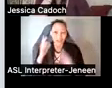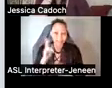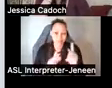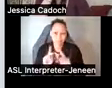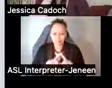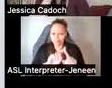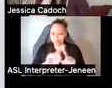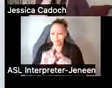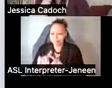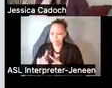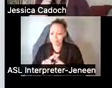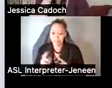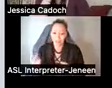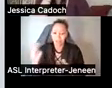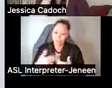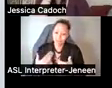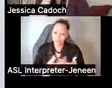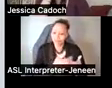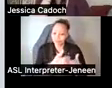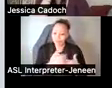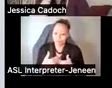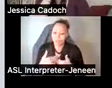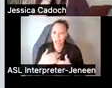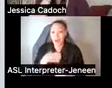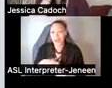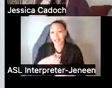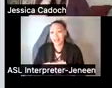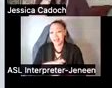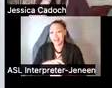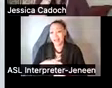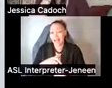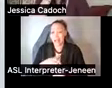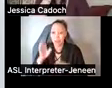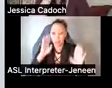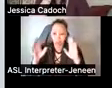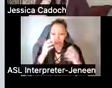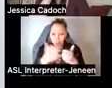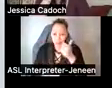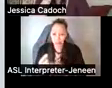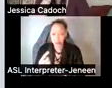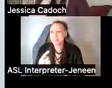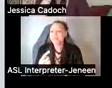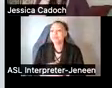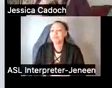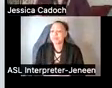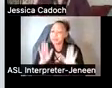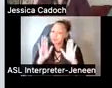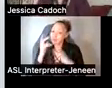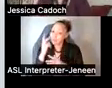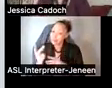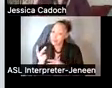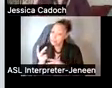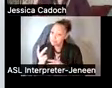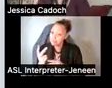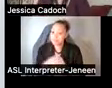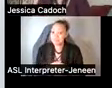places coming in. And I wish I had time to shout everybody out. It's wonderful to see everybody. But since we have